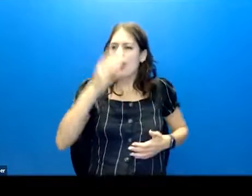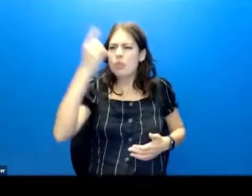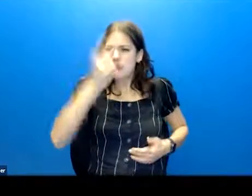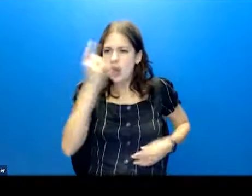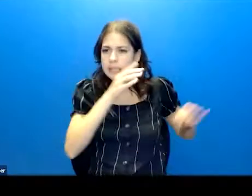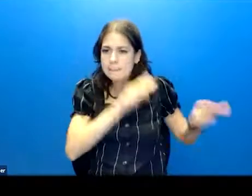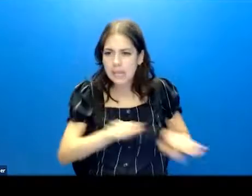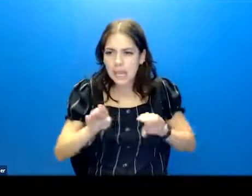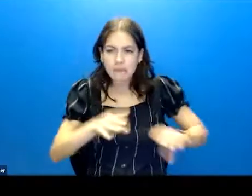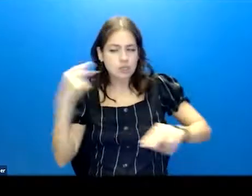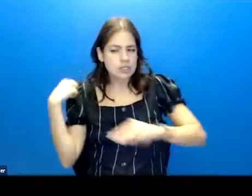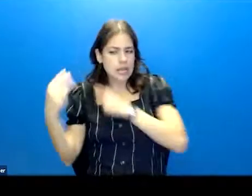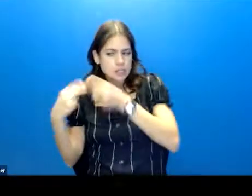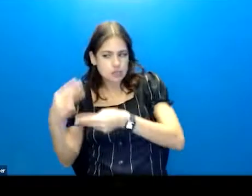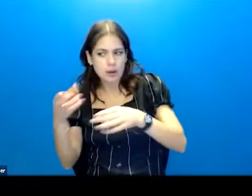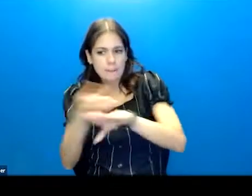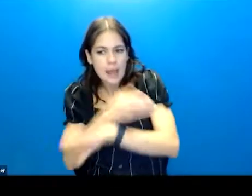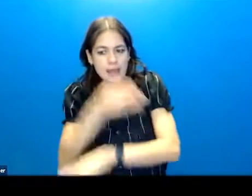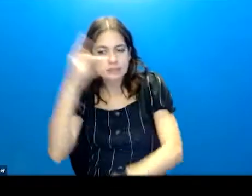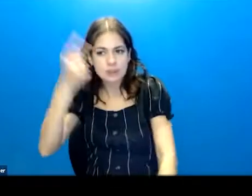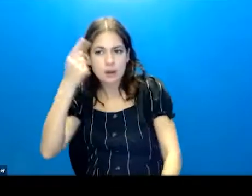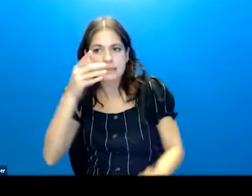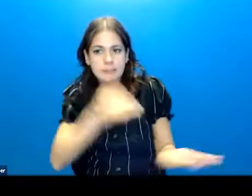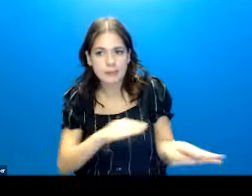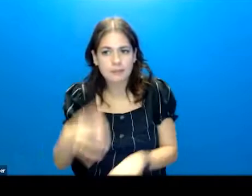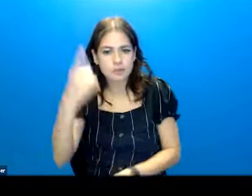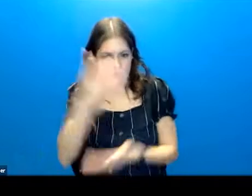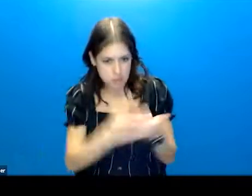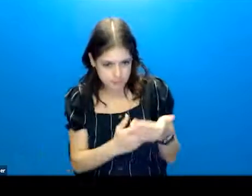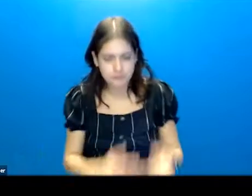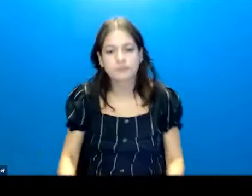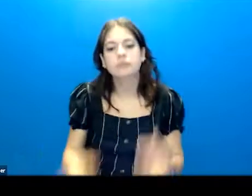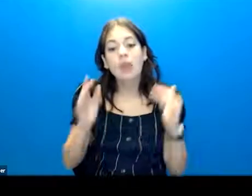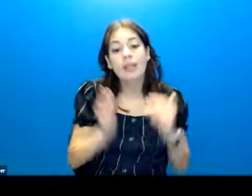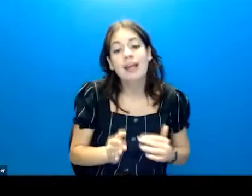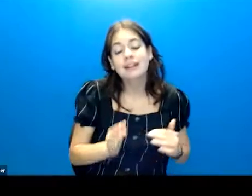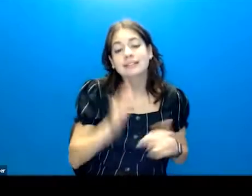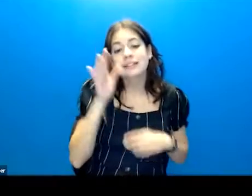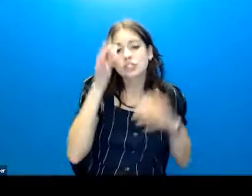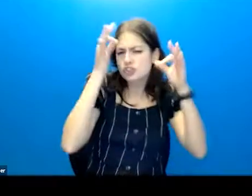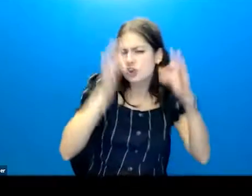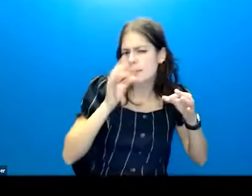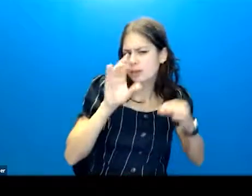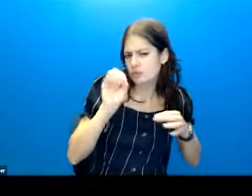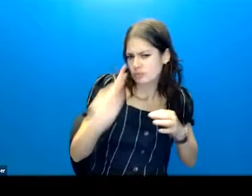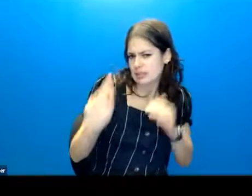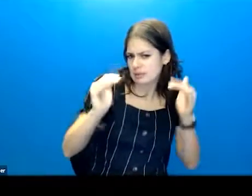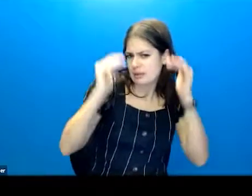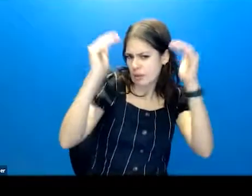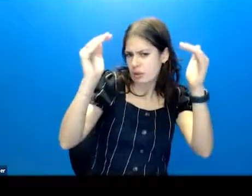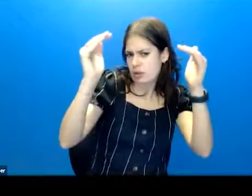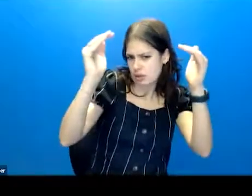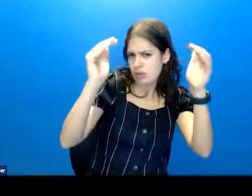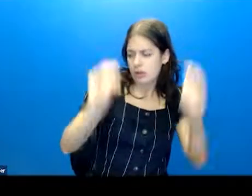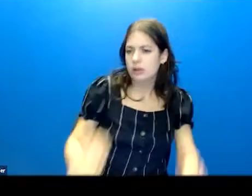history of thoughts and behaviors. That's one piece. Then you're going to determine the level of intervention this